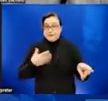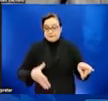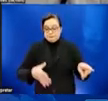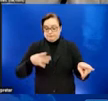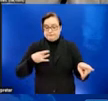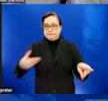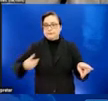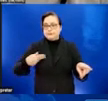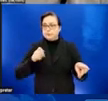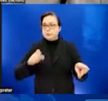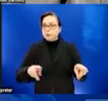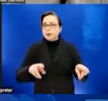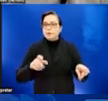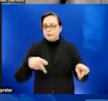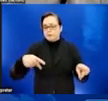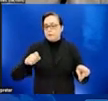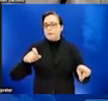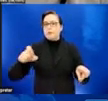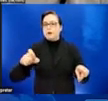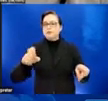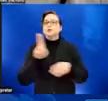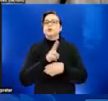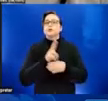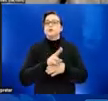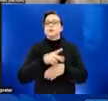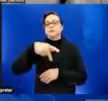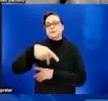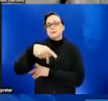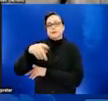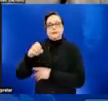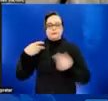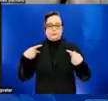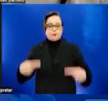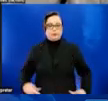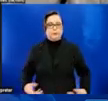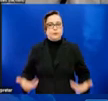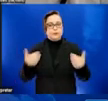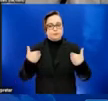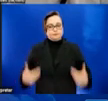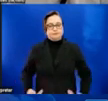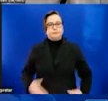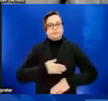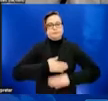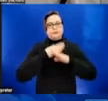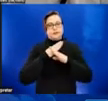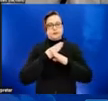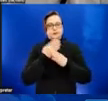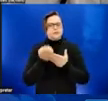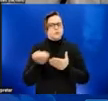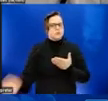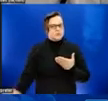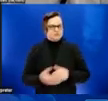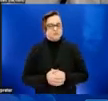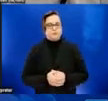personal protective equipment. And then I wanted to mention as well that